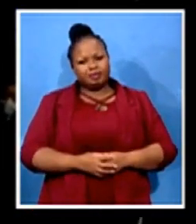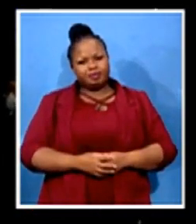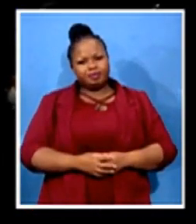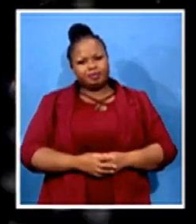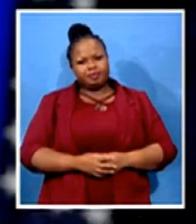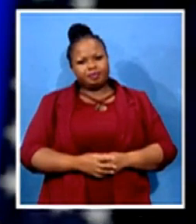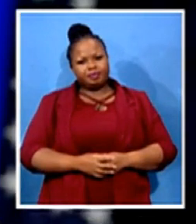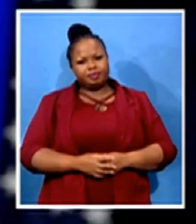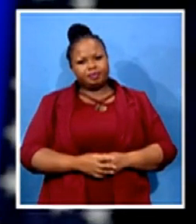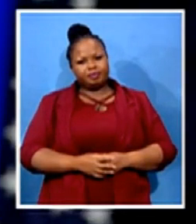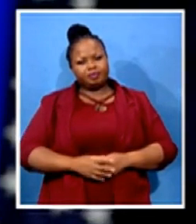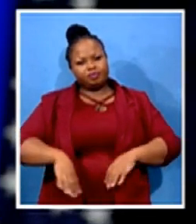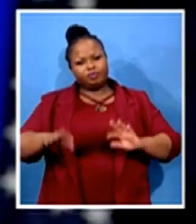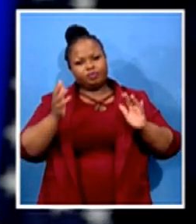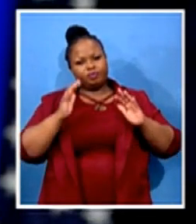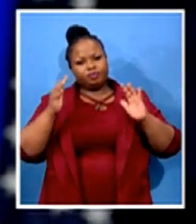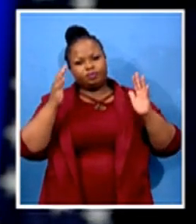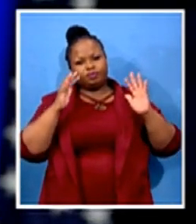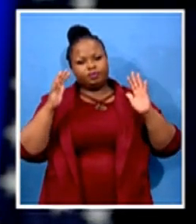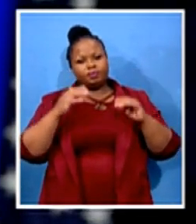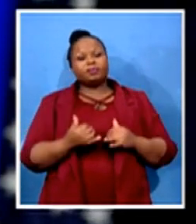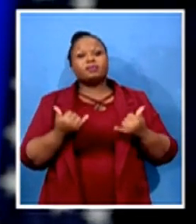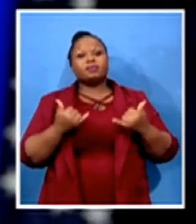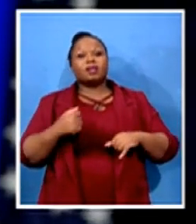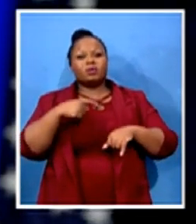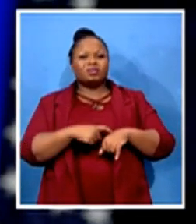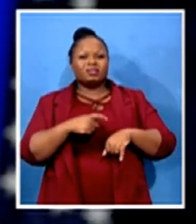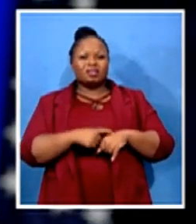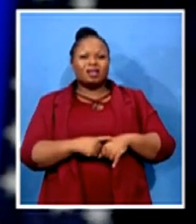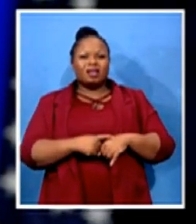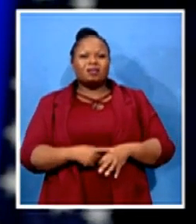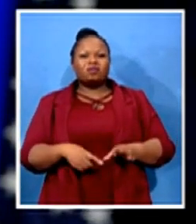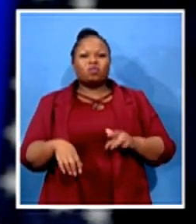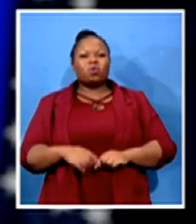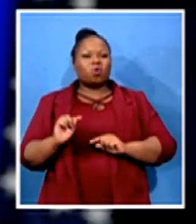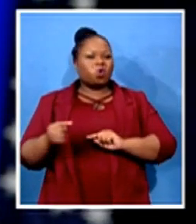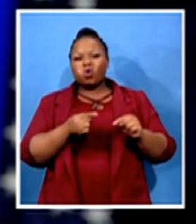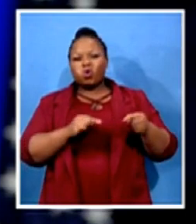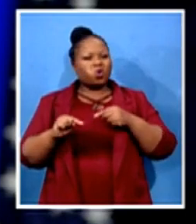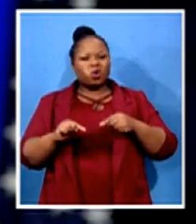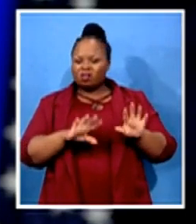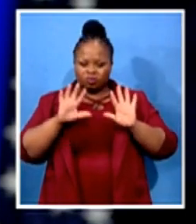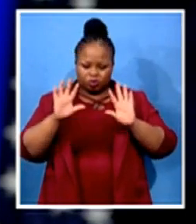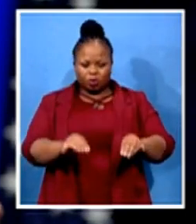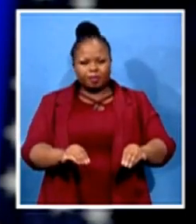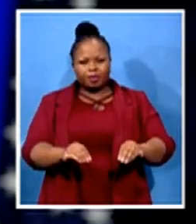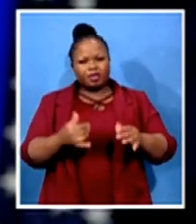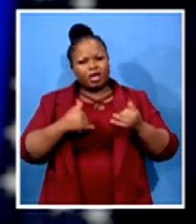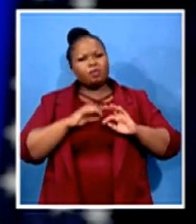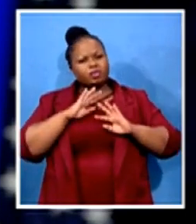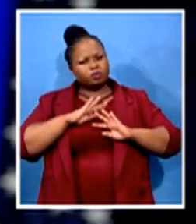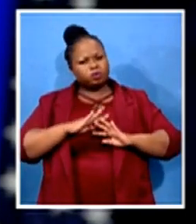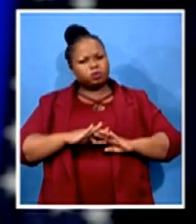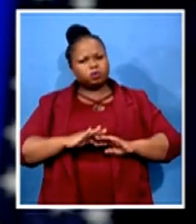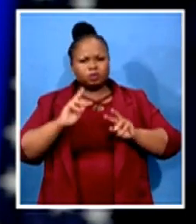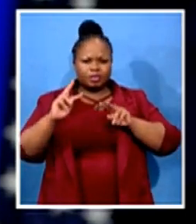It's time to put away the harsh rhetoric, lower the temperature, see each other again, listen to each other